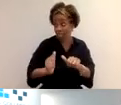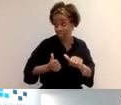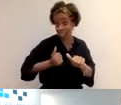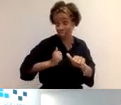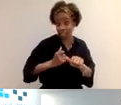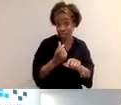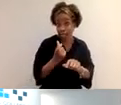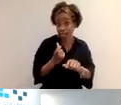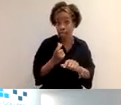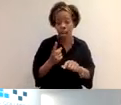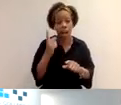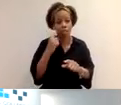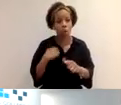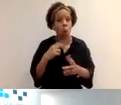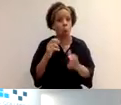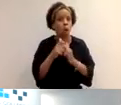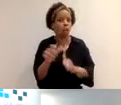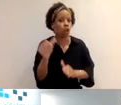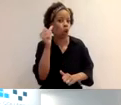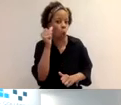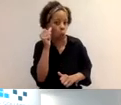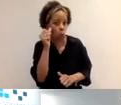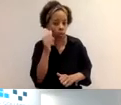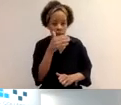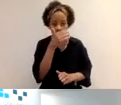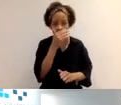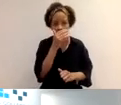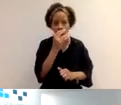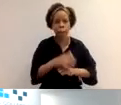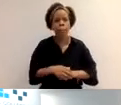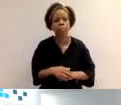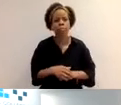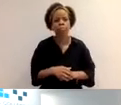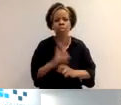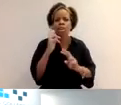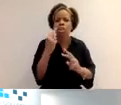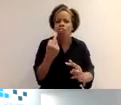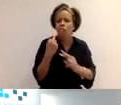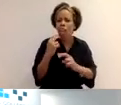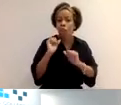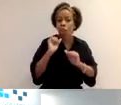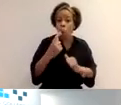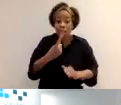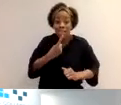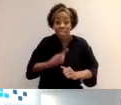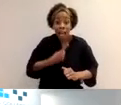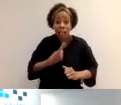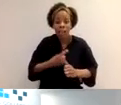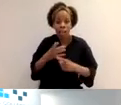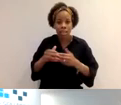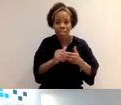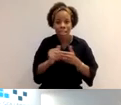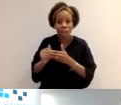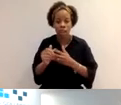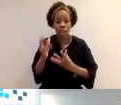thought it'd be helpful to include this. Um, so reflect on your self-directed learning through the pandemic. So you probably will find during that time and I,